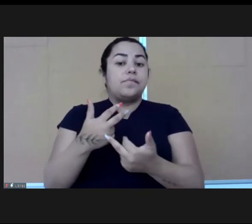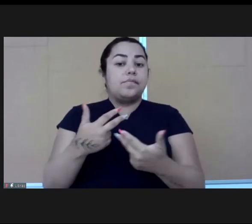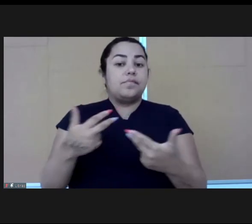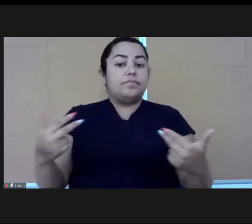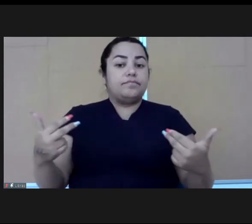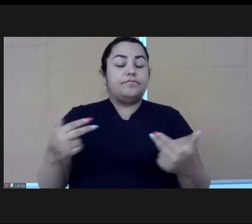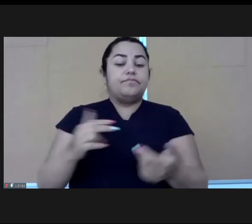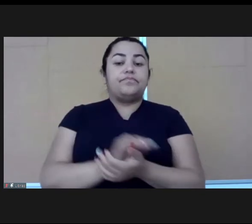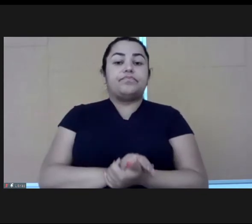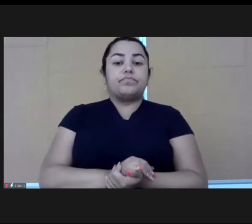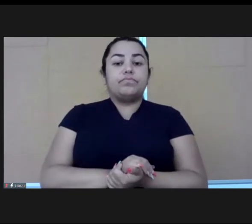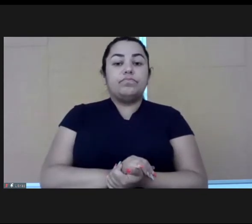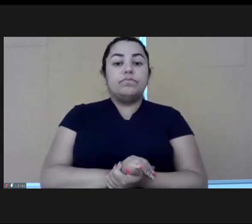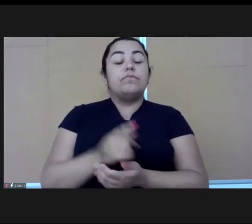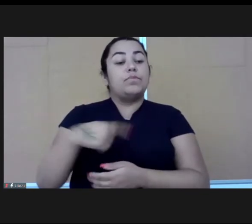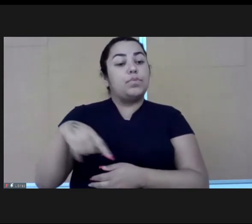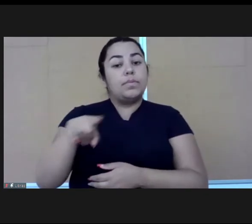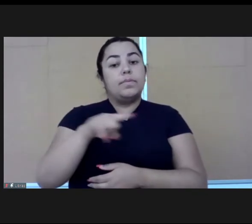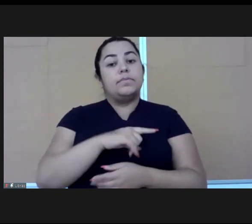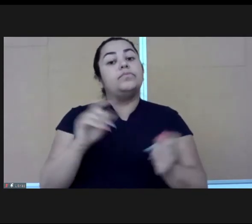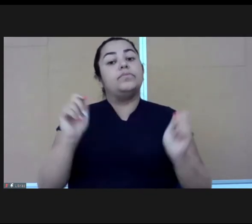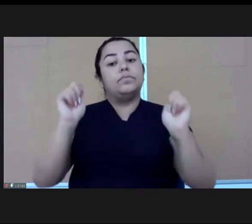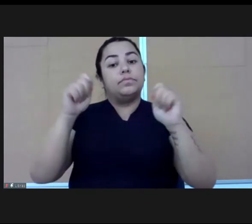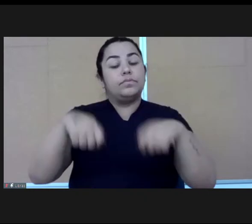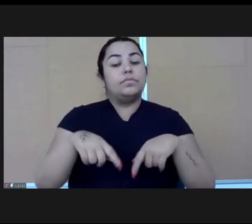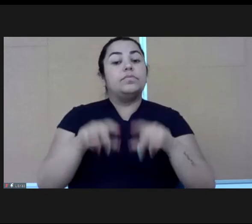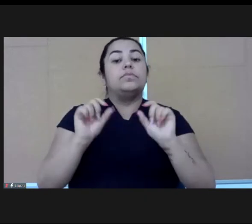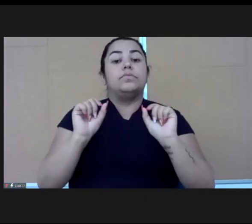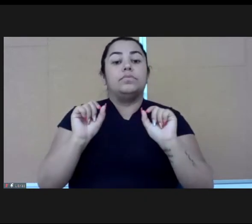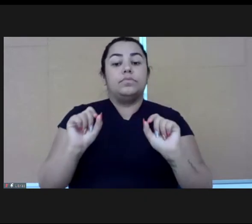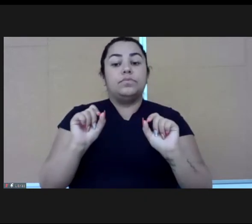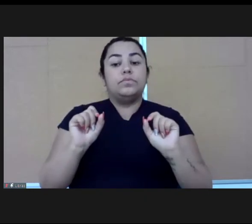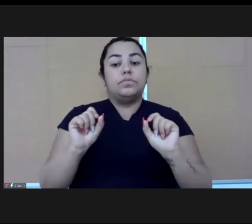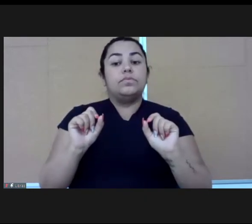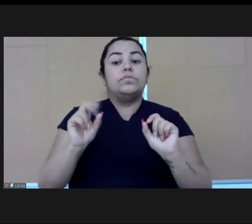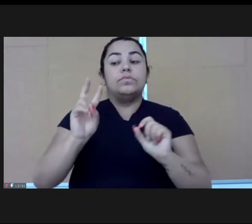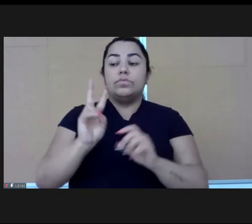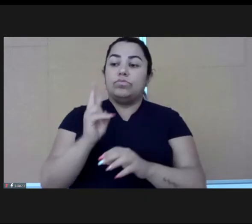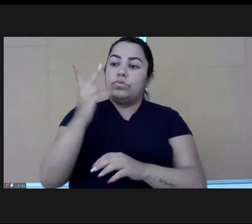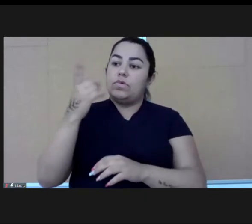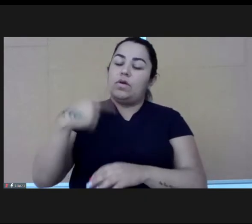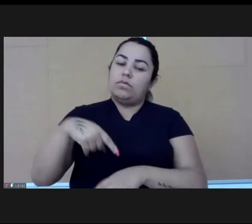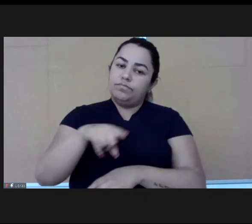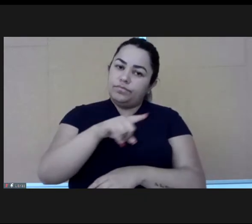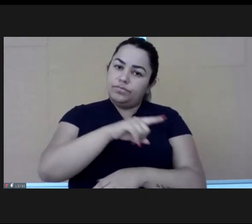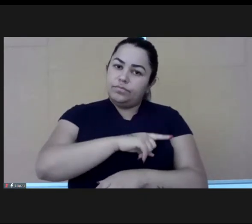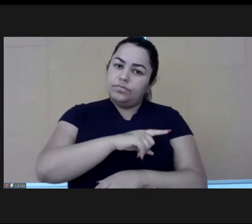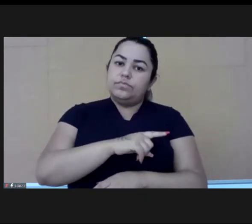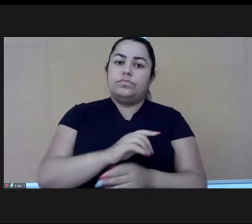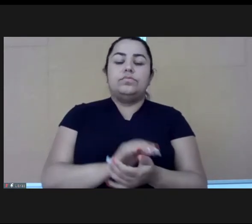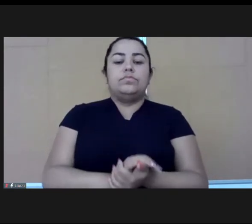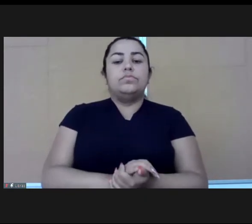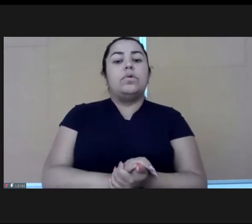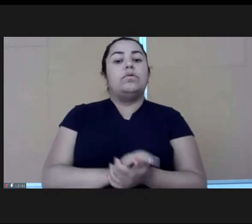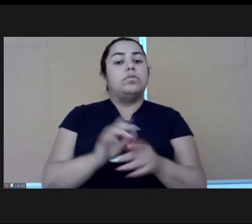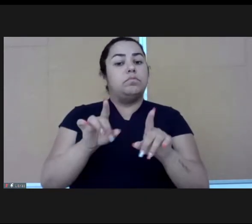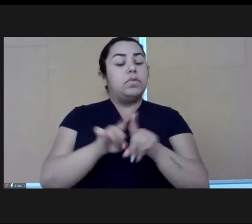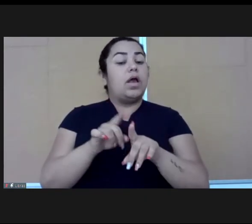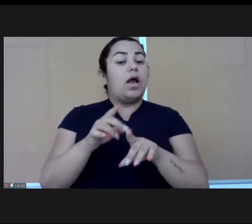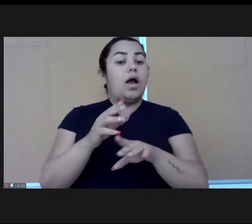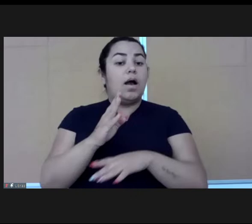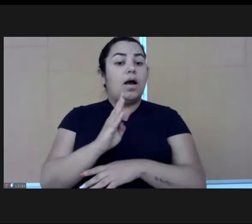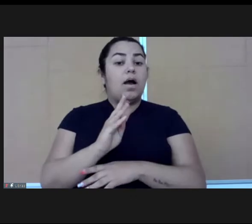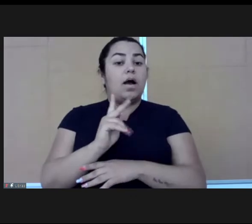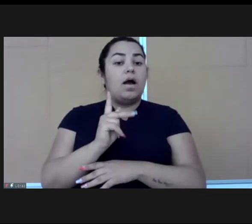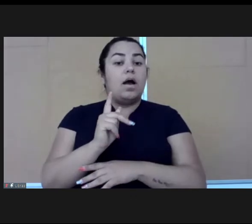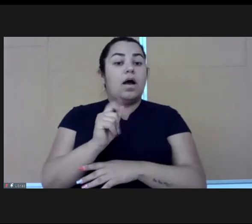among each other is relatability. Now, what does relatability mean when it comes to public leadership or global